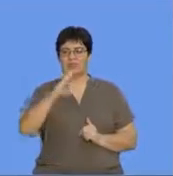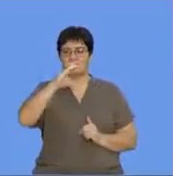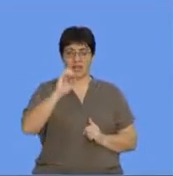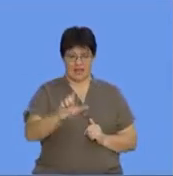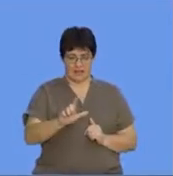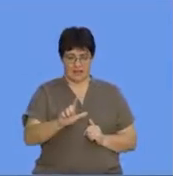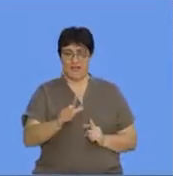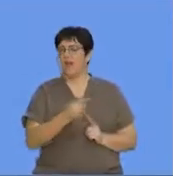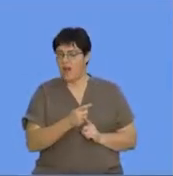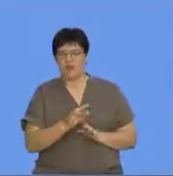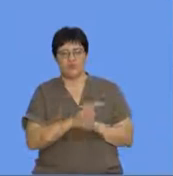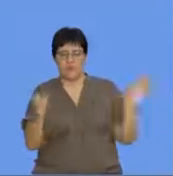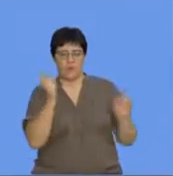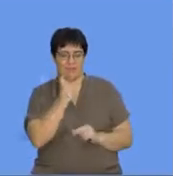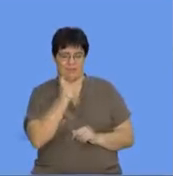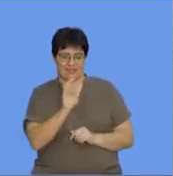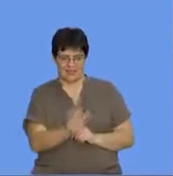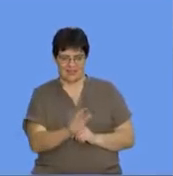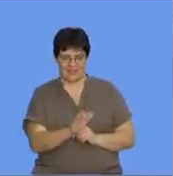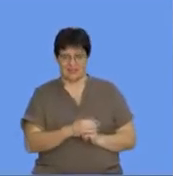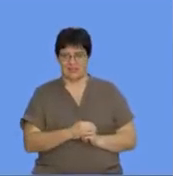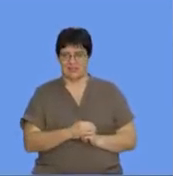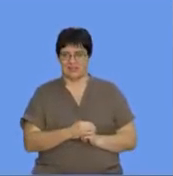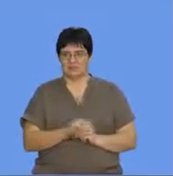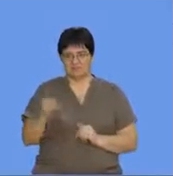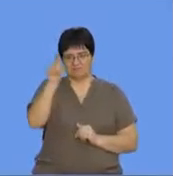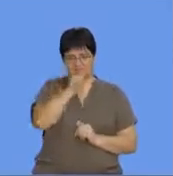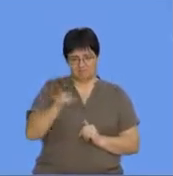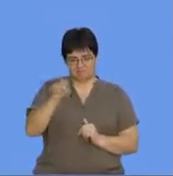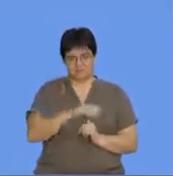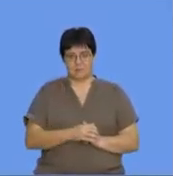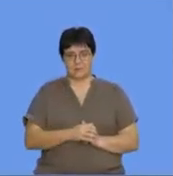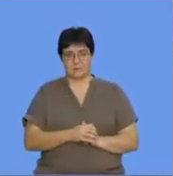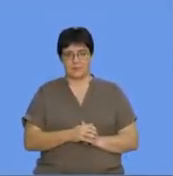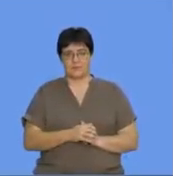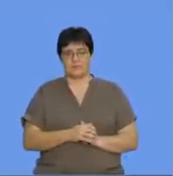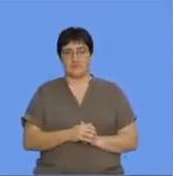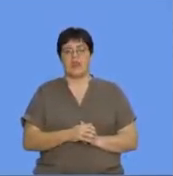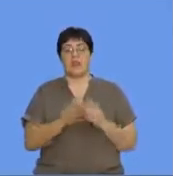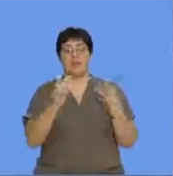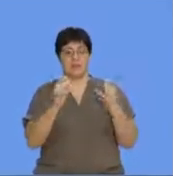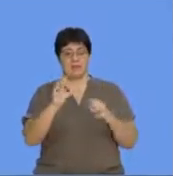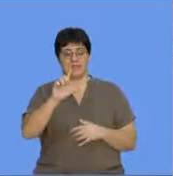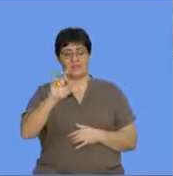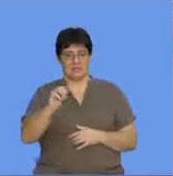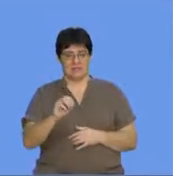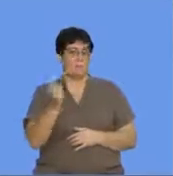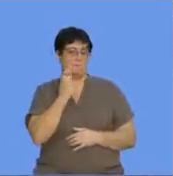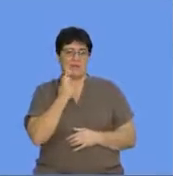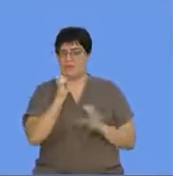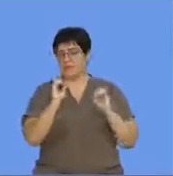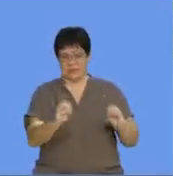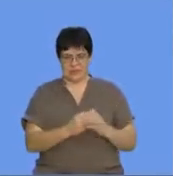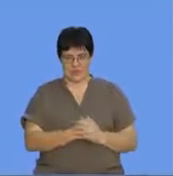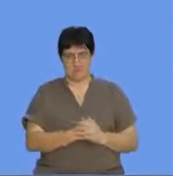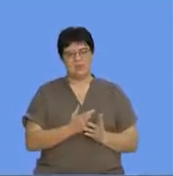-metal. Okay. There is our chlorine. Okay. Element number 17. It is a non-metal. It falls far to the